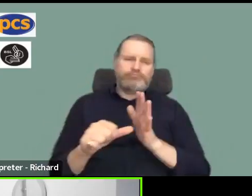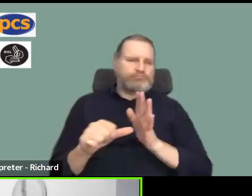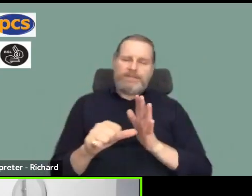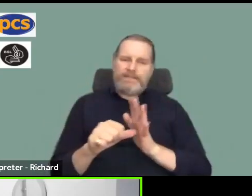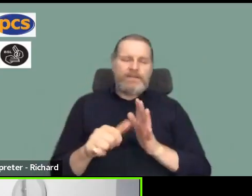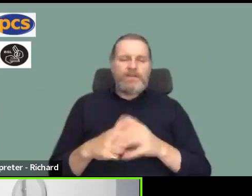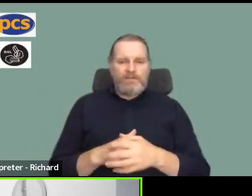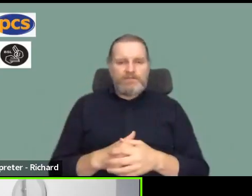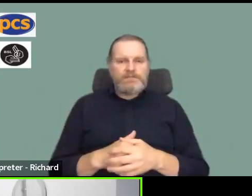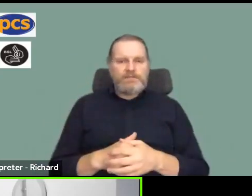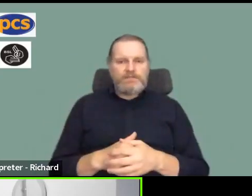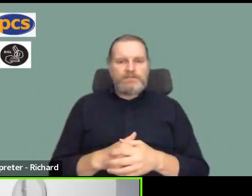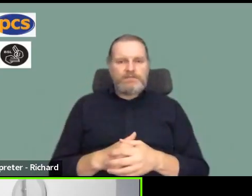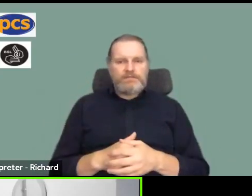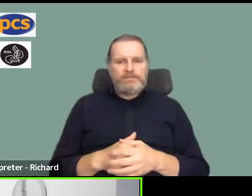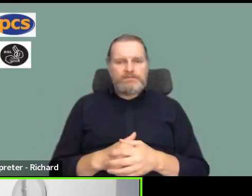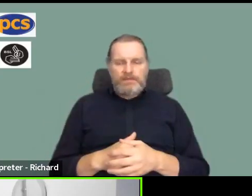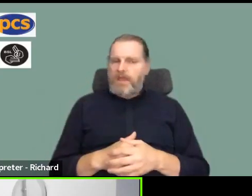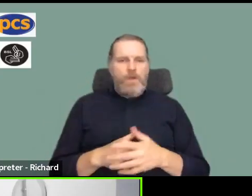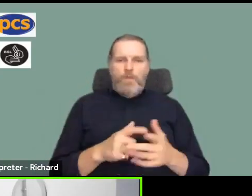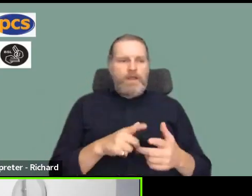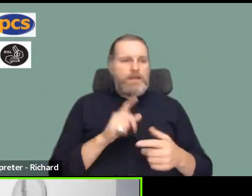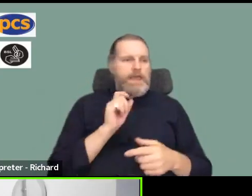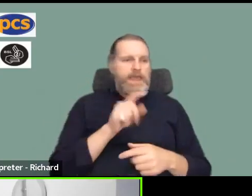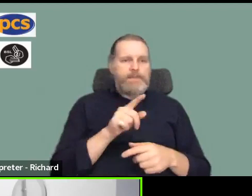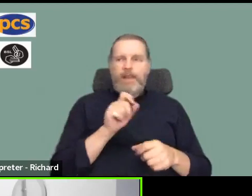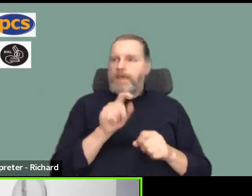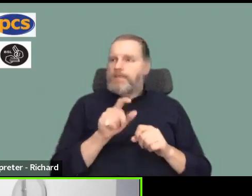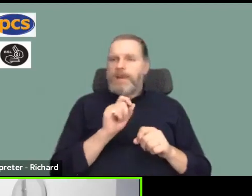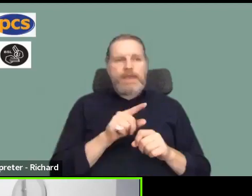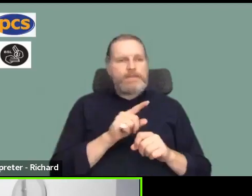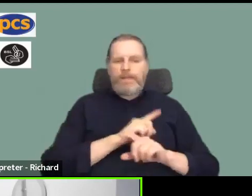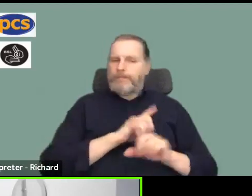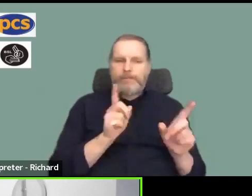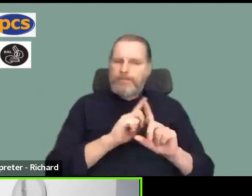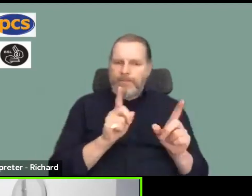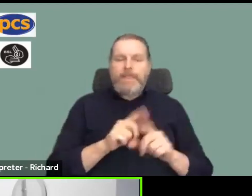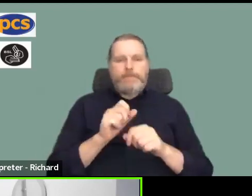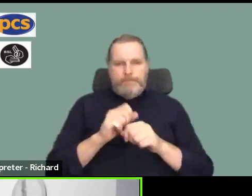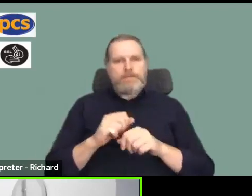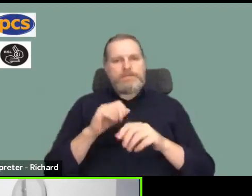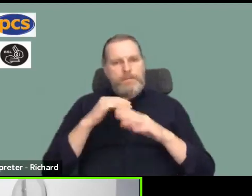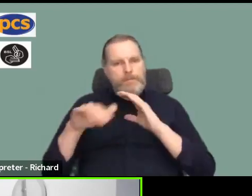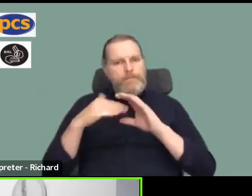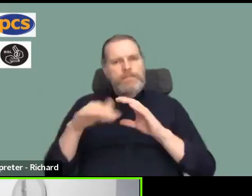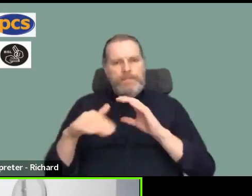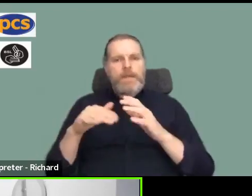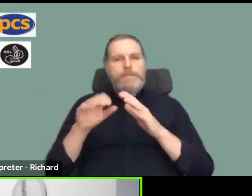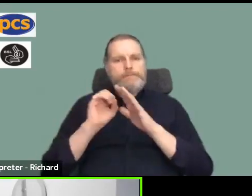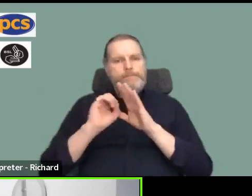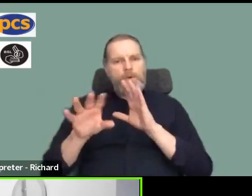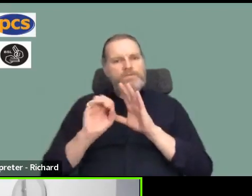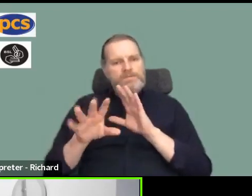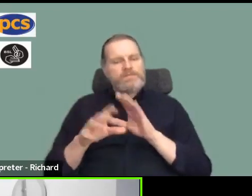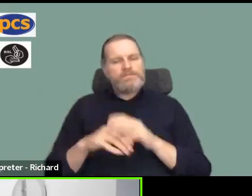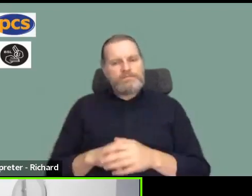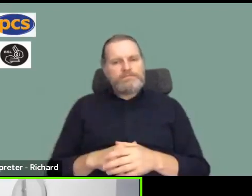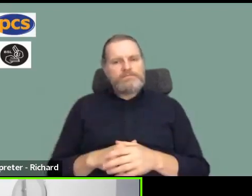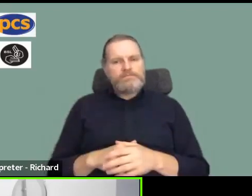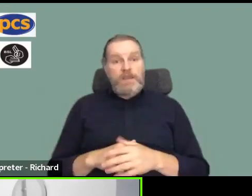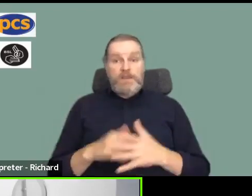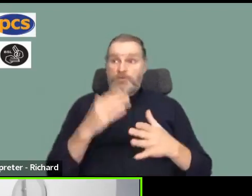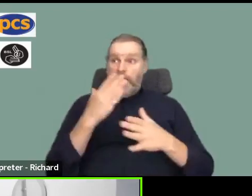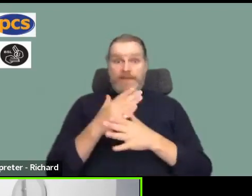be posted out as opposed to just being able to press a button so I would really urge you all to do all you can let's work together